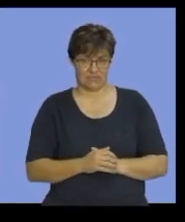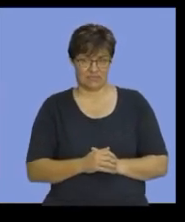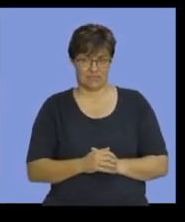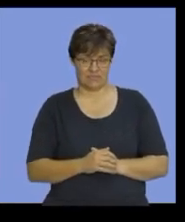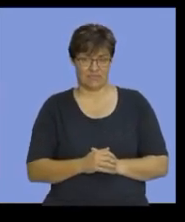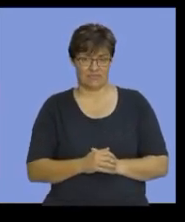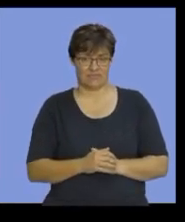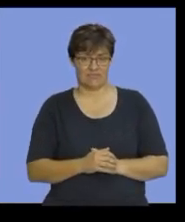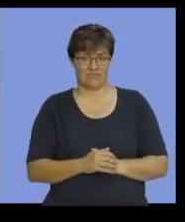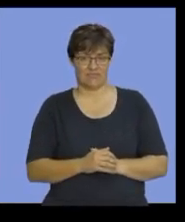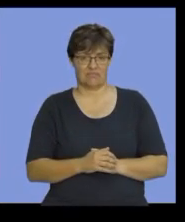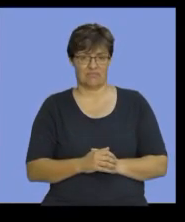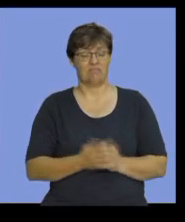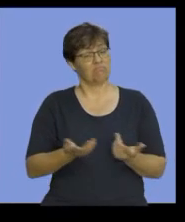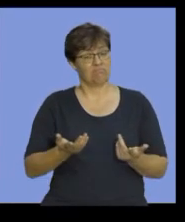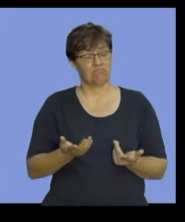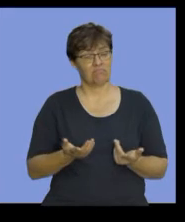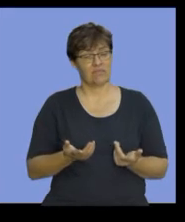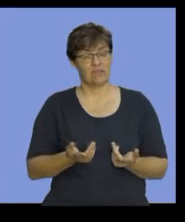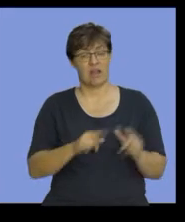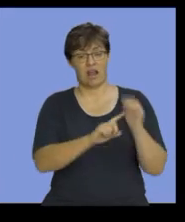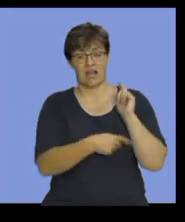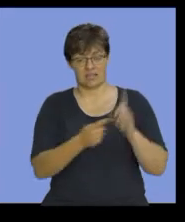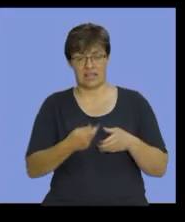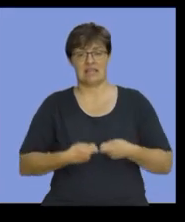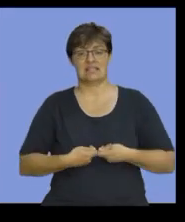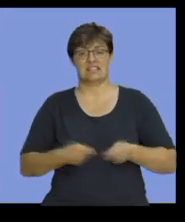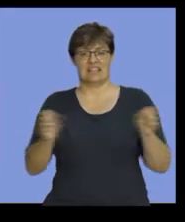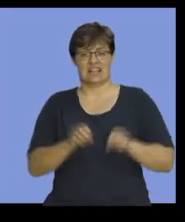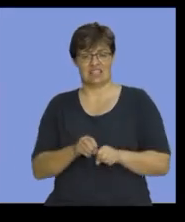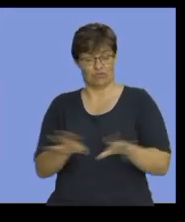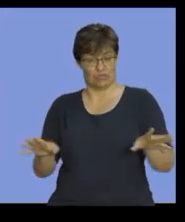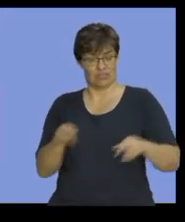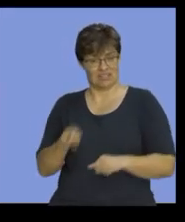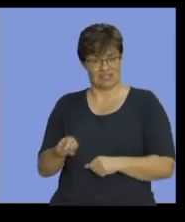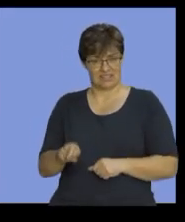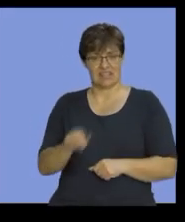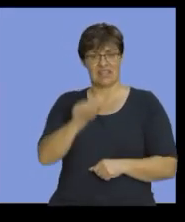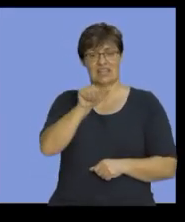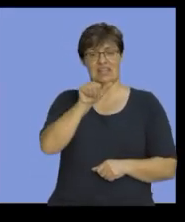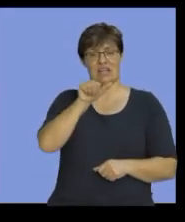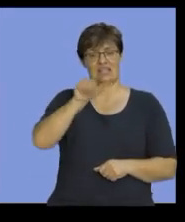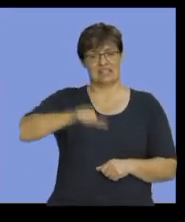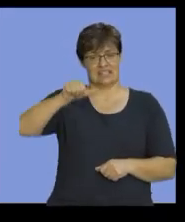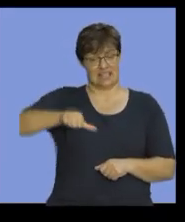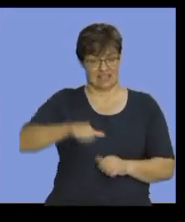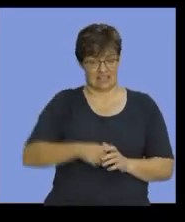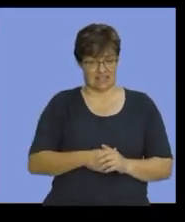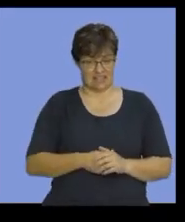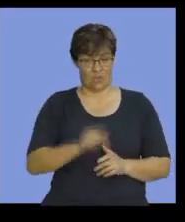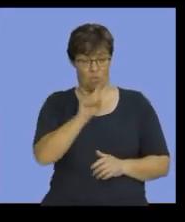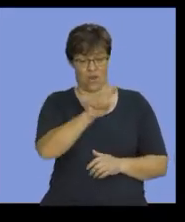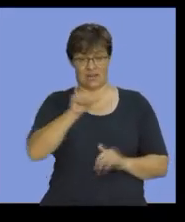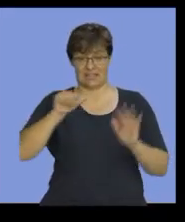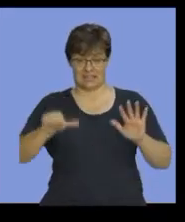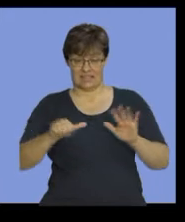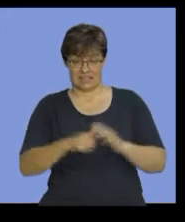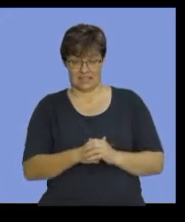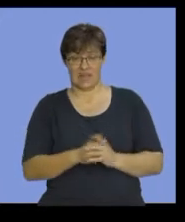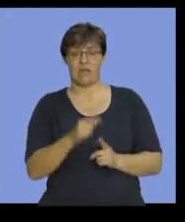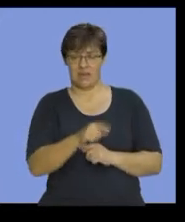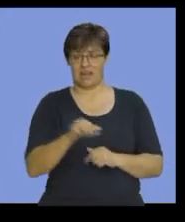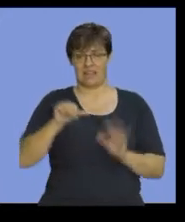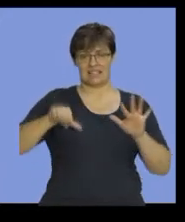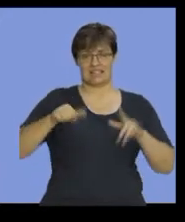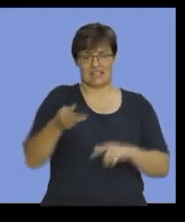$46,000. And then, my selling and distribution, which was $16,000. Go back there. There's the